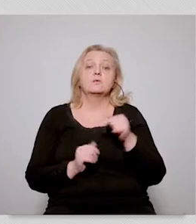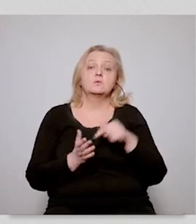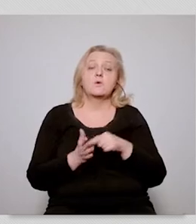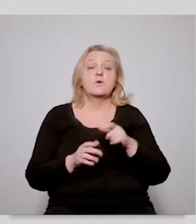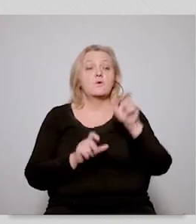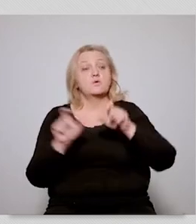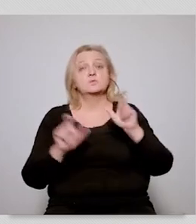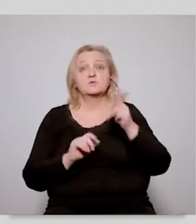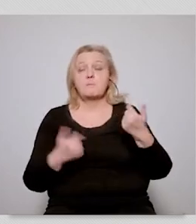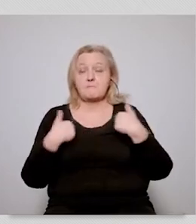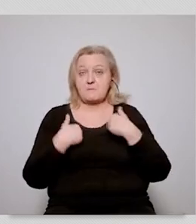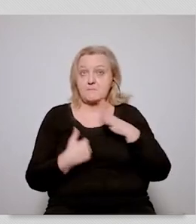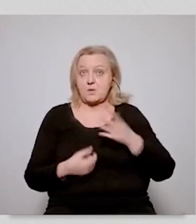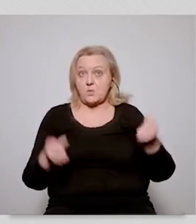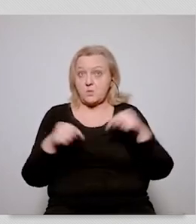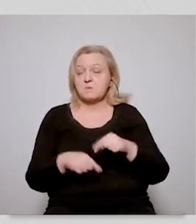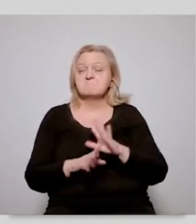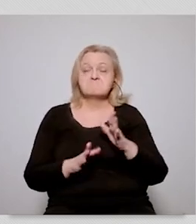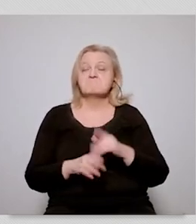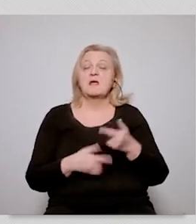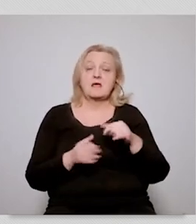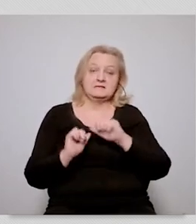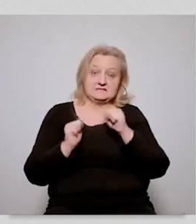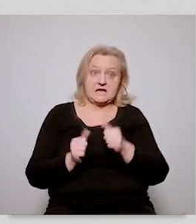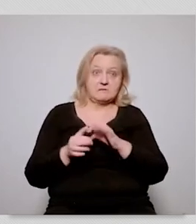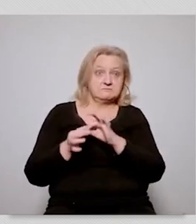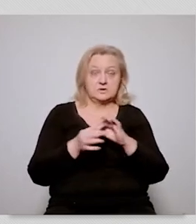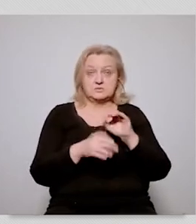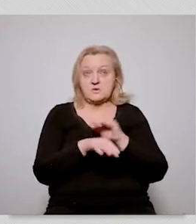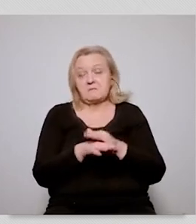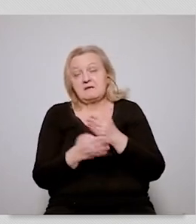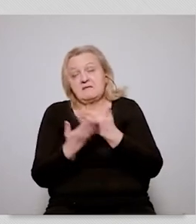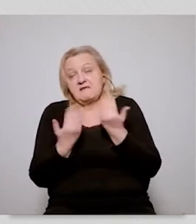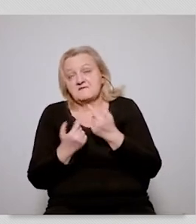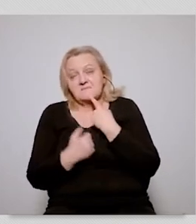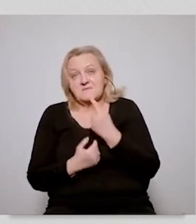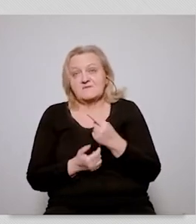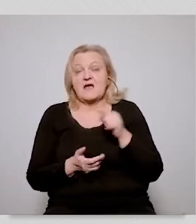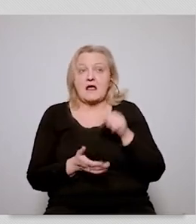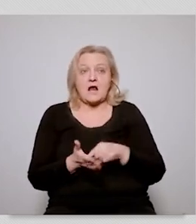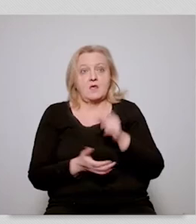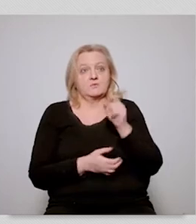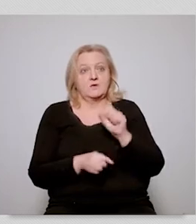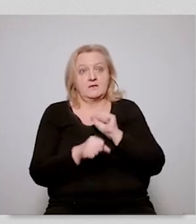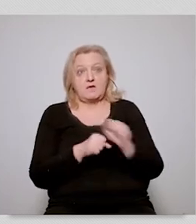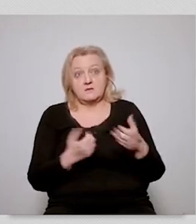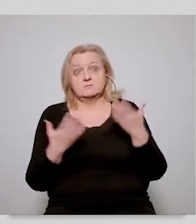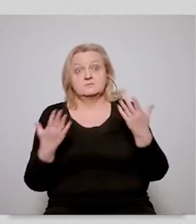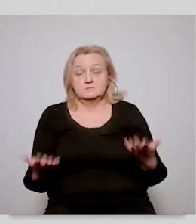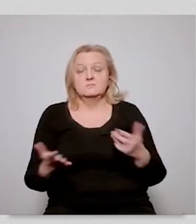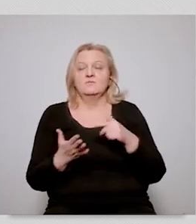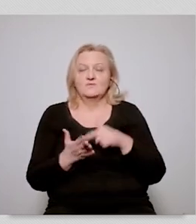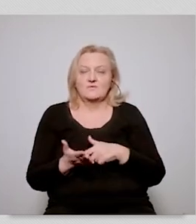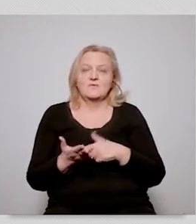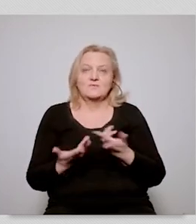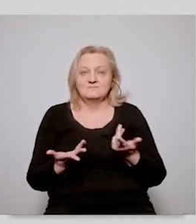but nobody challenged that we need a green a transition in this group whether this consensus is durable